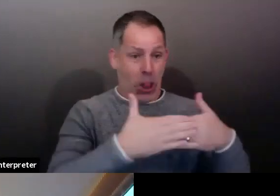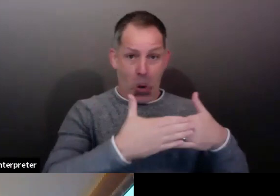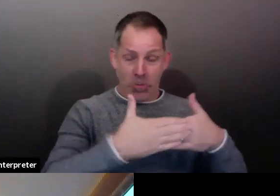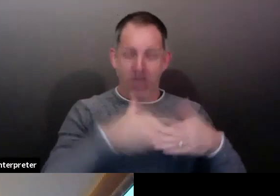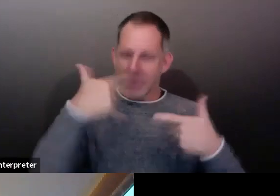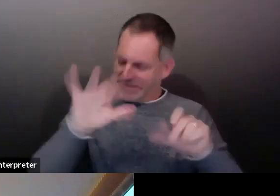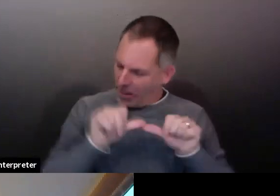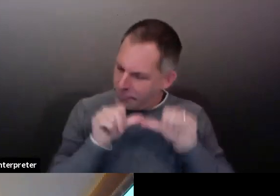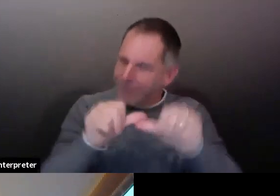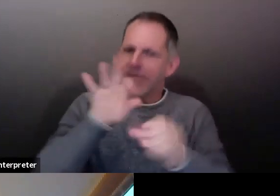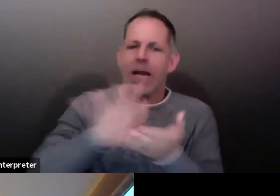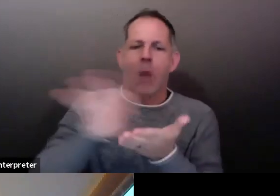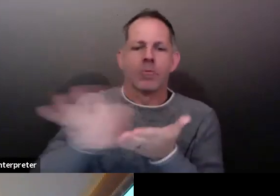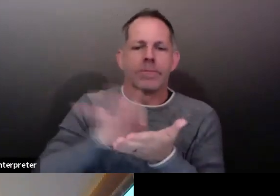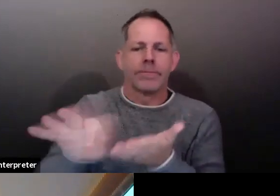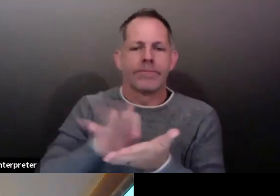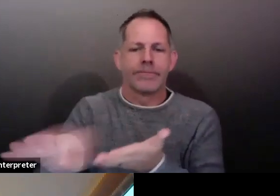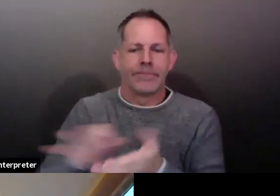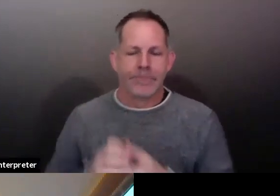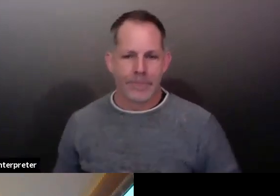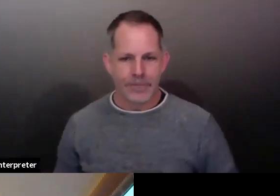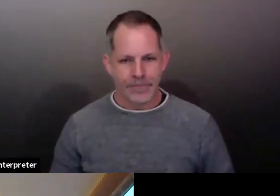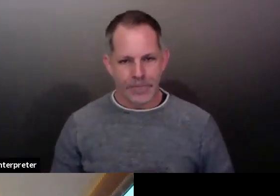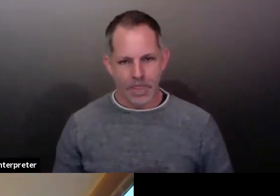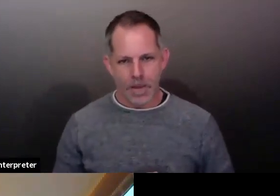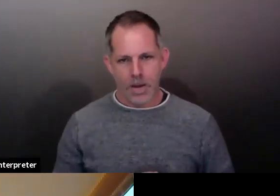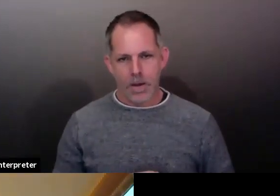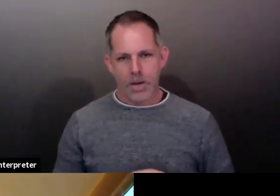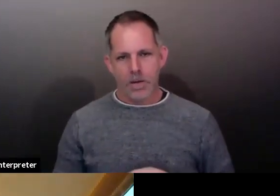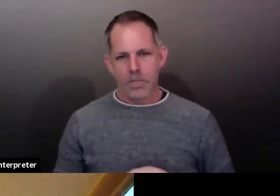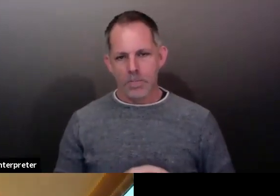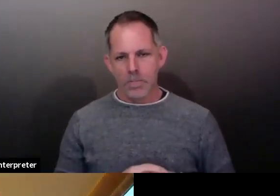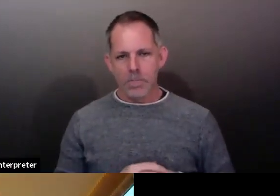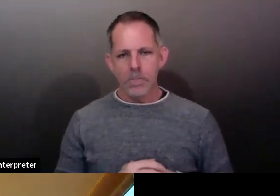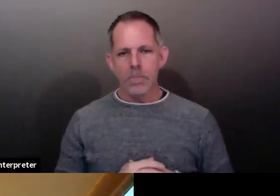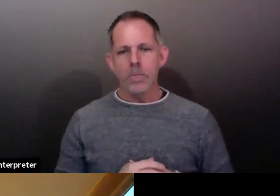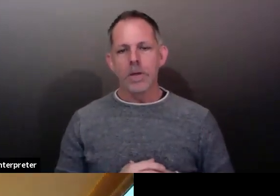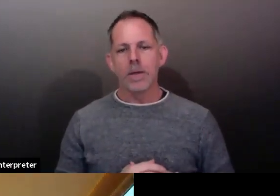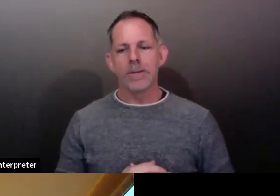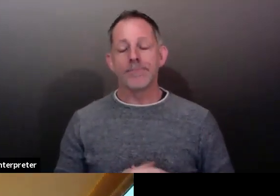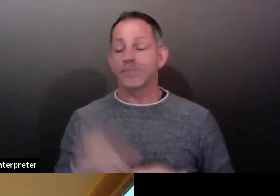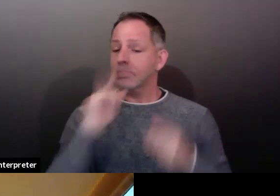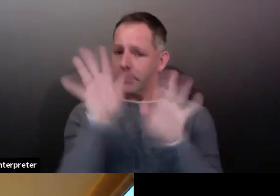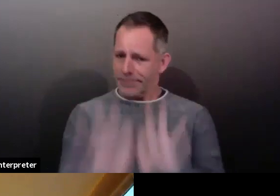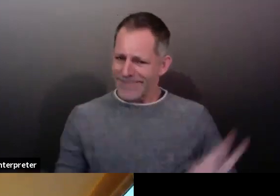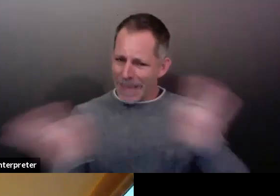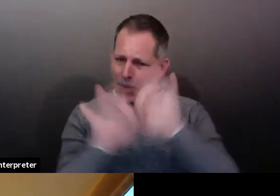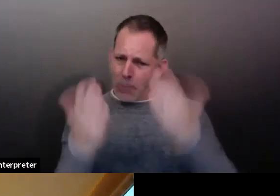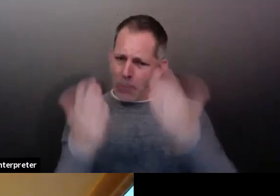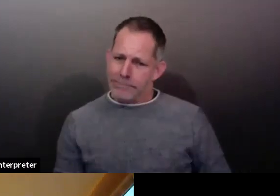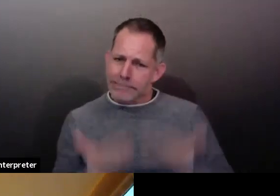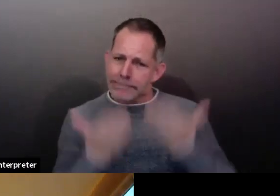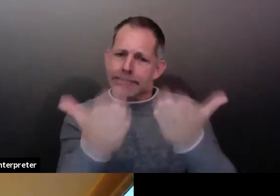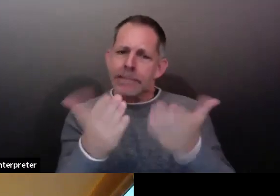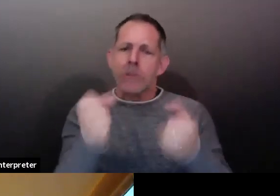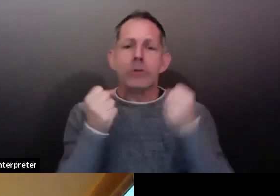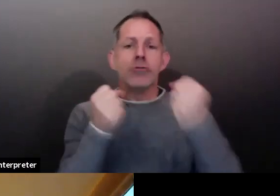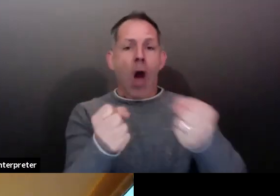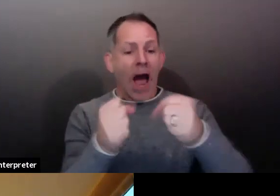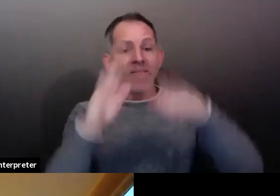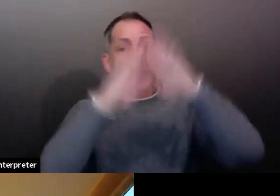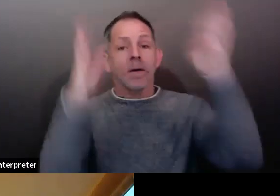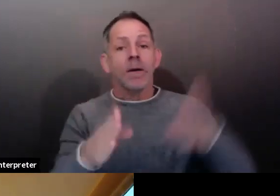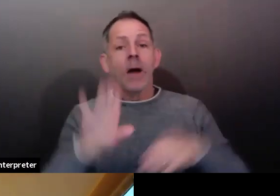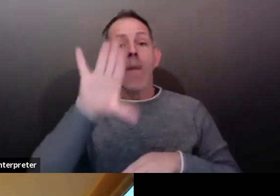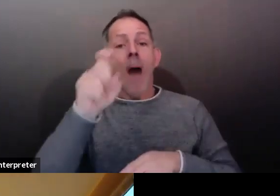ballot or submit it to a Dropbox as late as 8pm tonight. So you can return